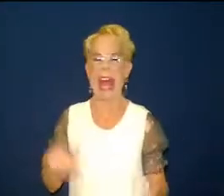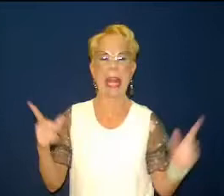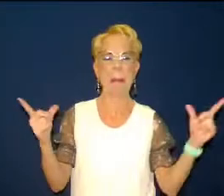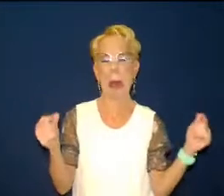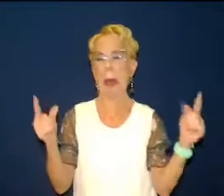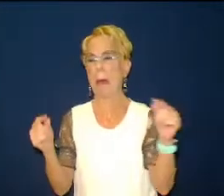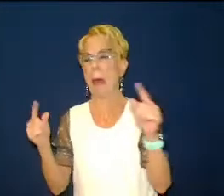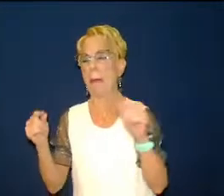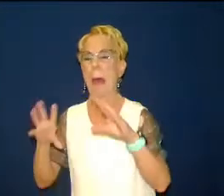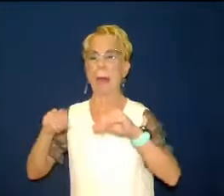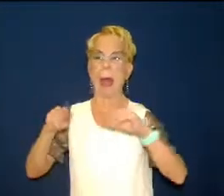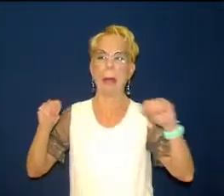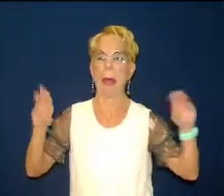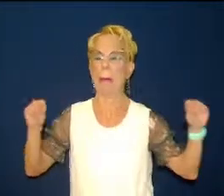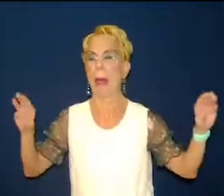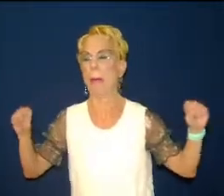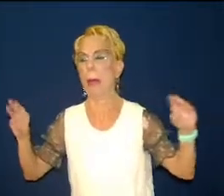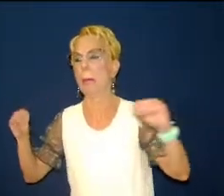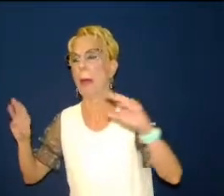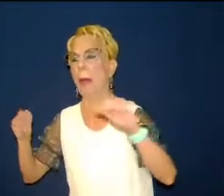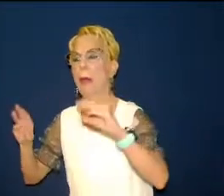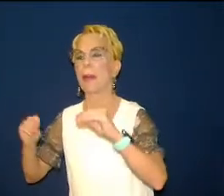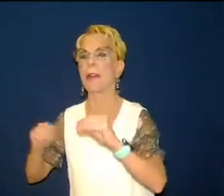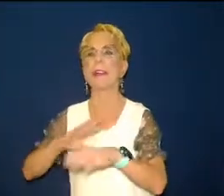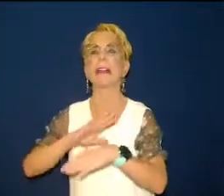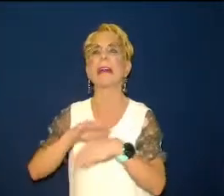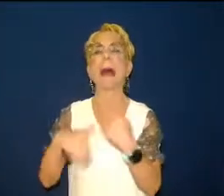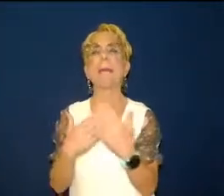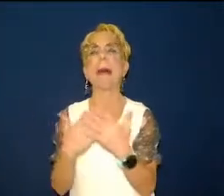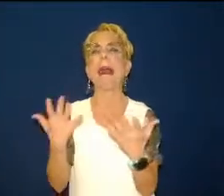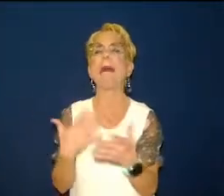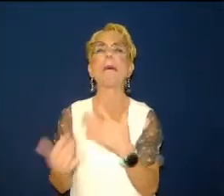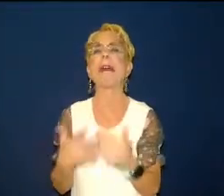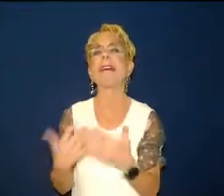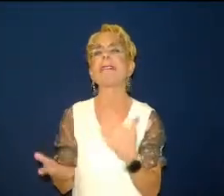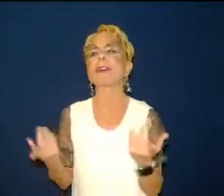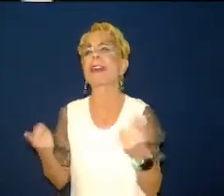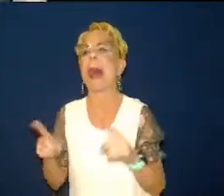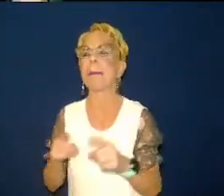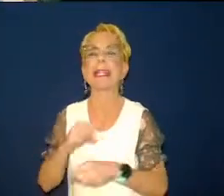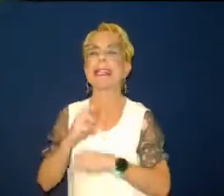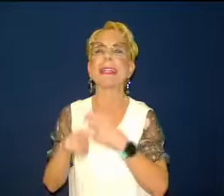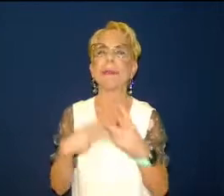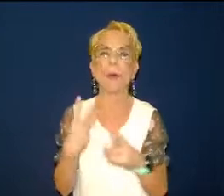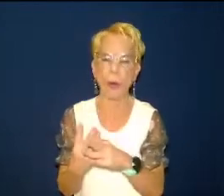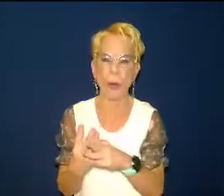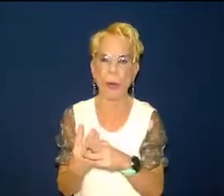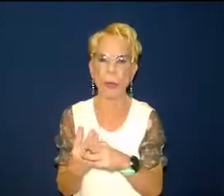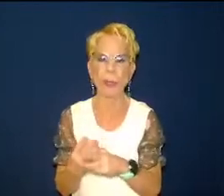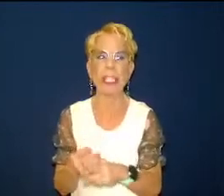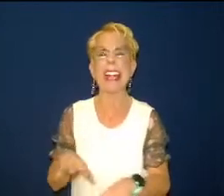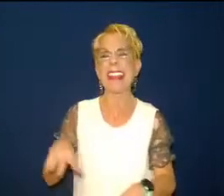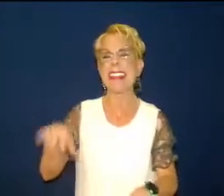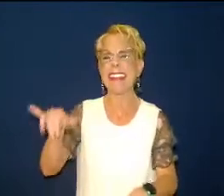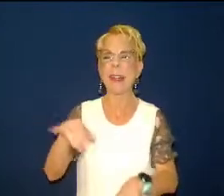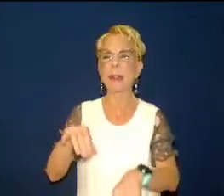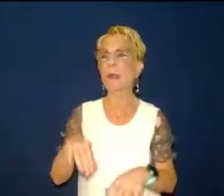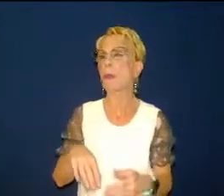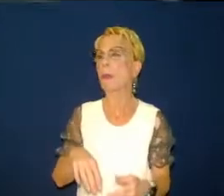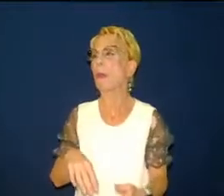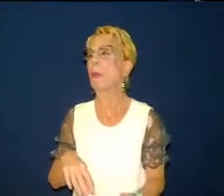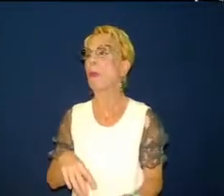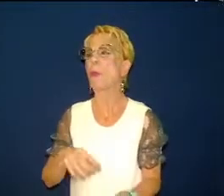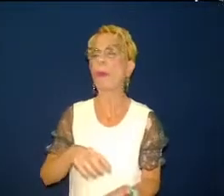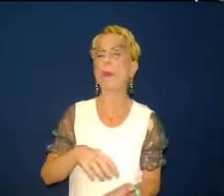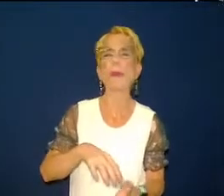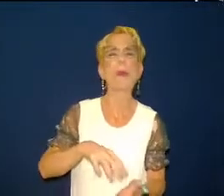i have remaining talking about the shape that this world's in and here's one reason why one reason why because it's been